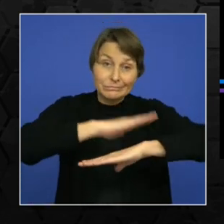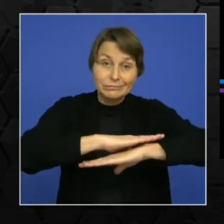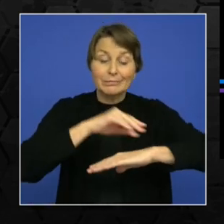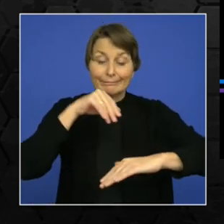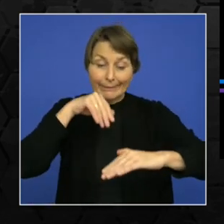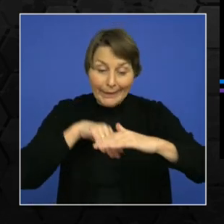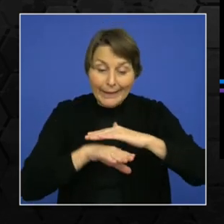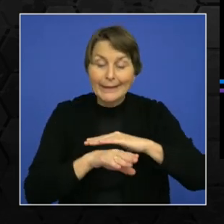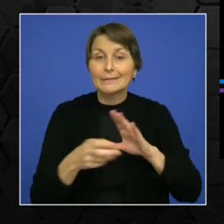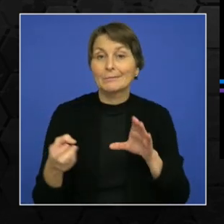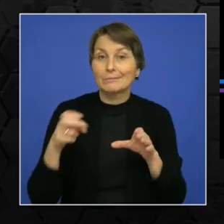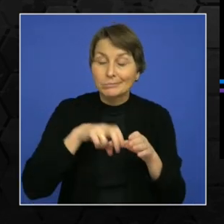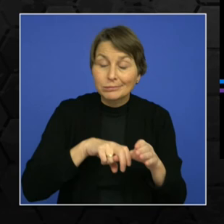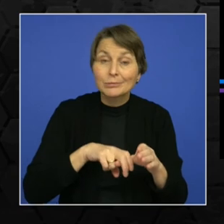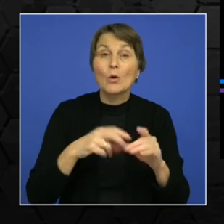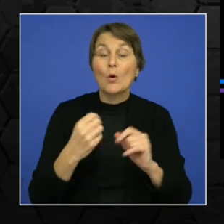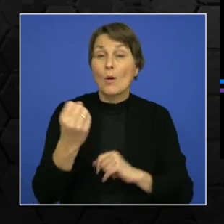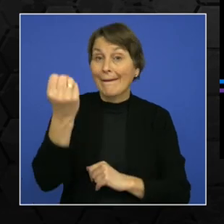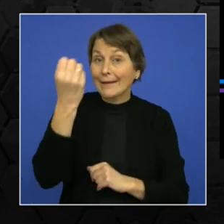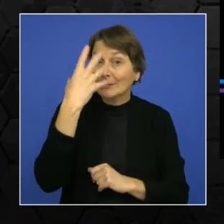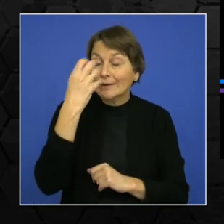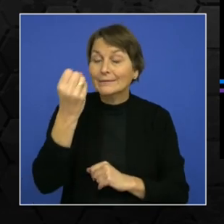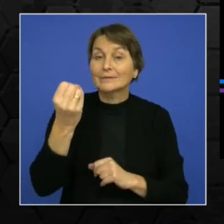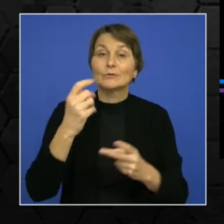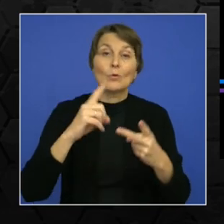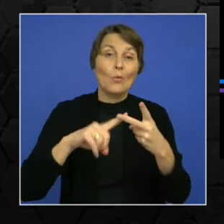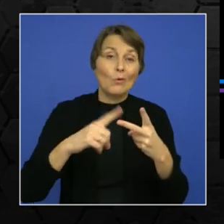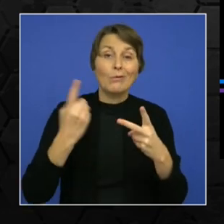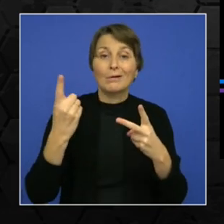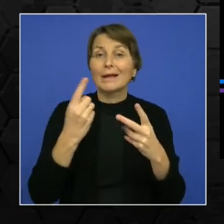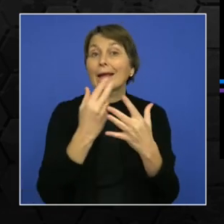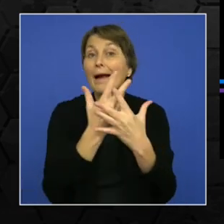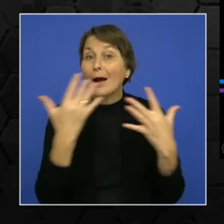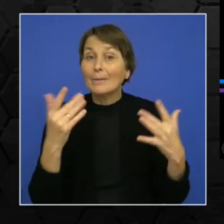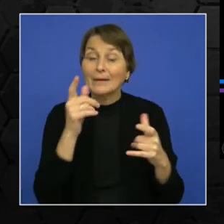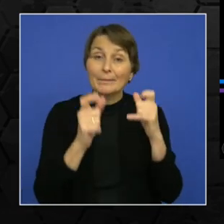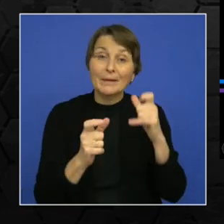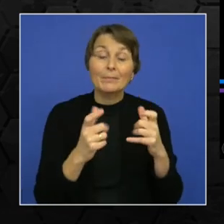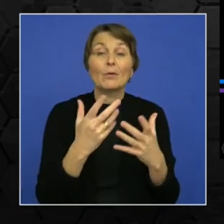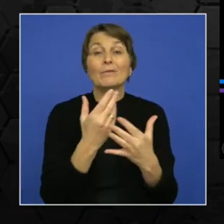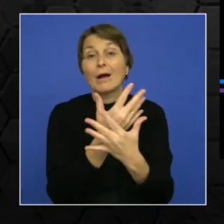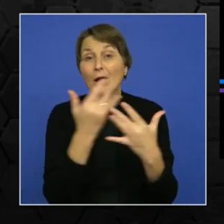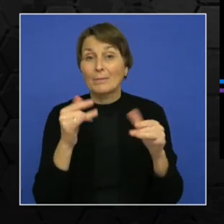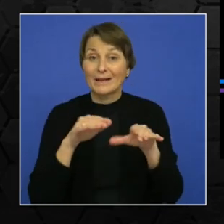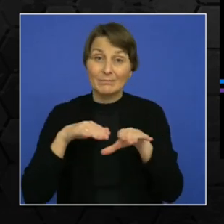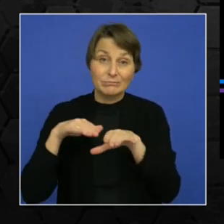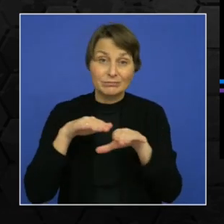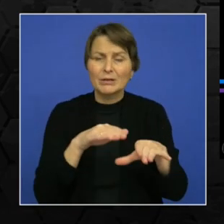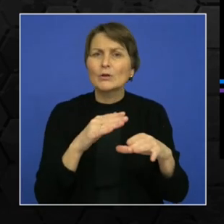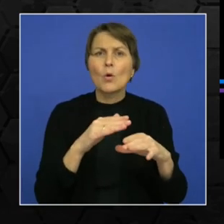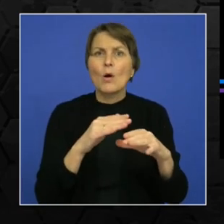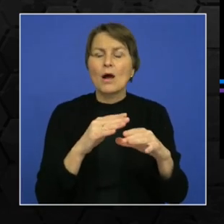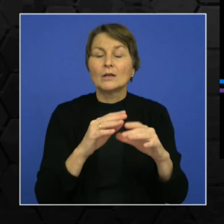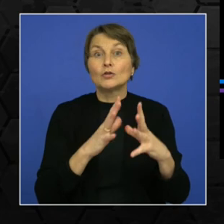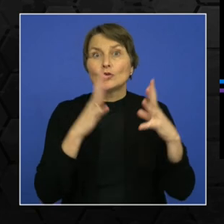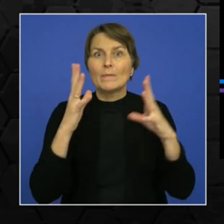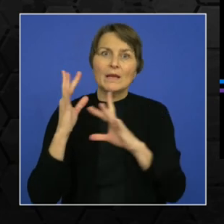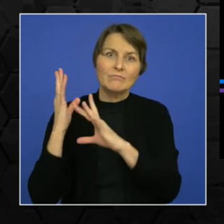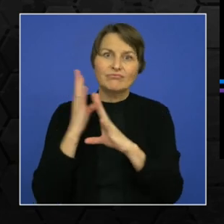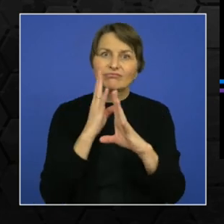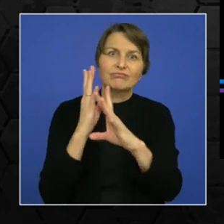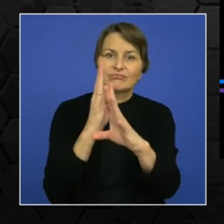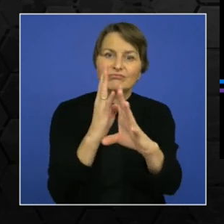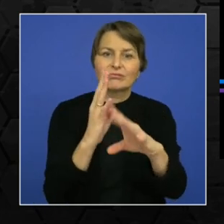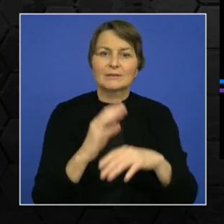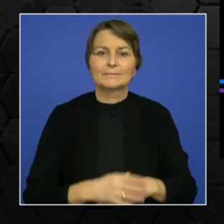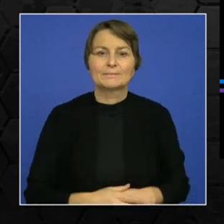and optical connected recognition are used to basically count the number of vehicles so as to ensure there is no overcrowding and overloading. If we take it, it is examples